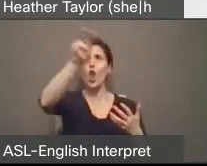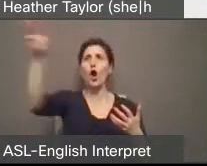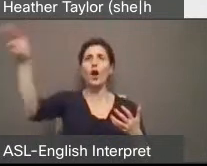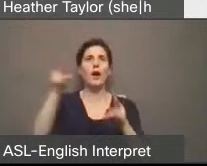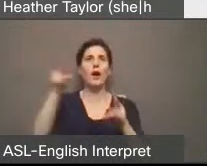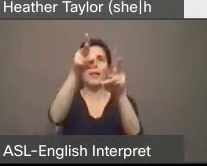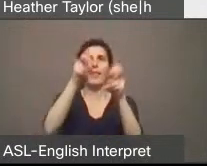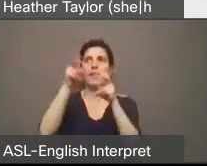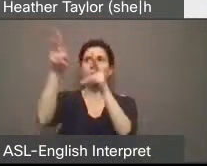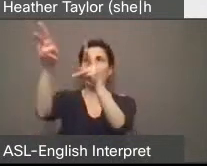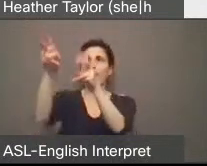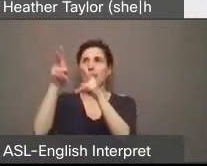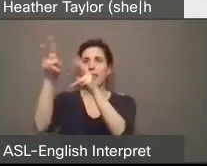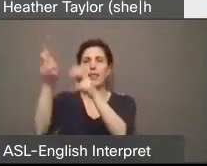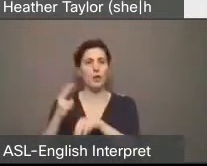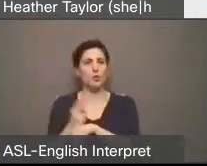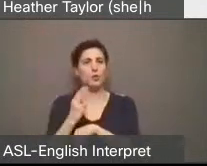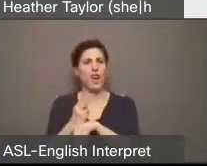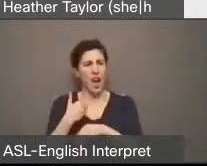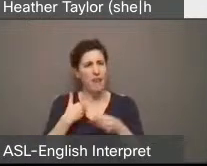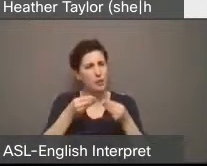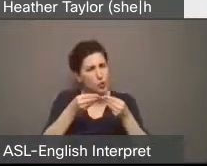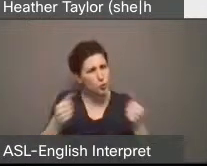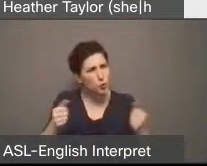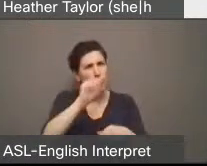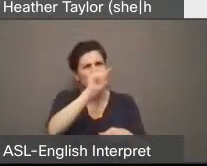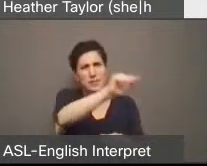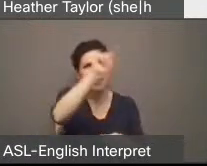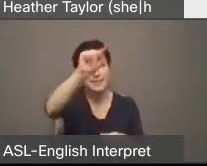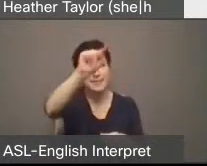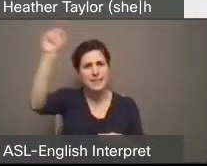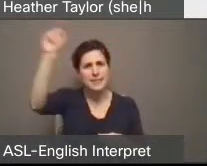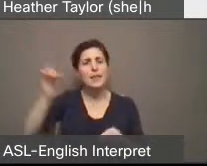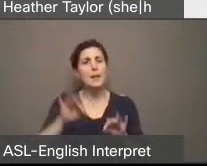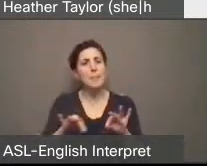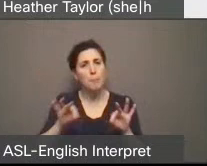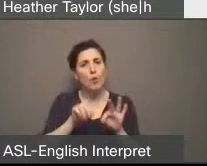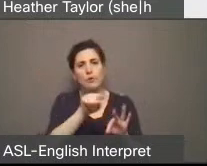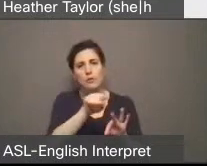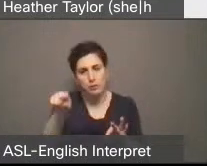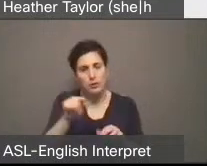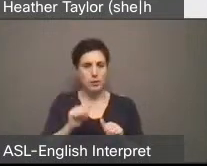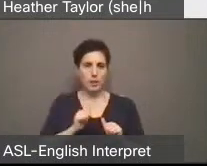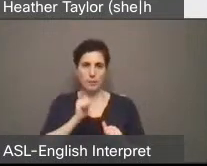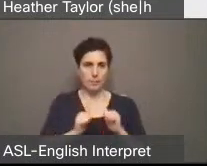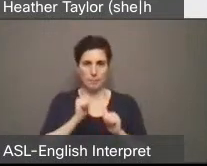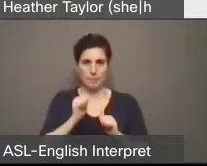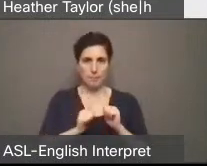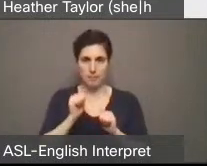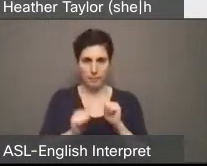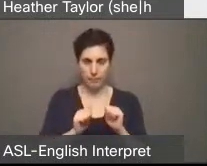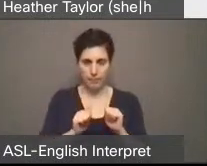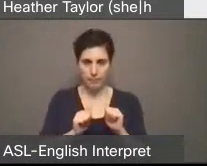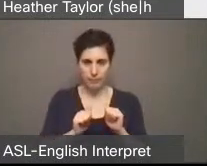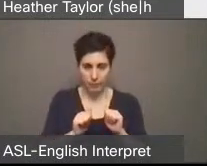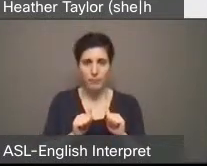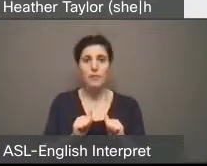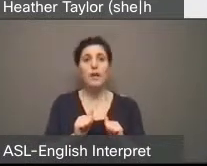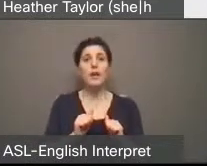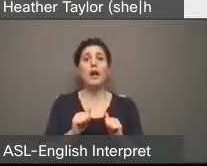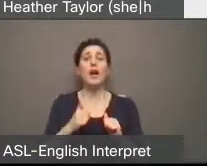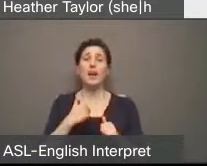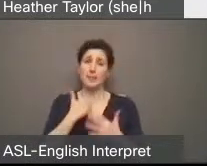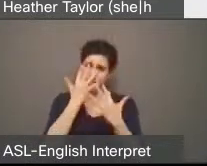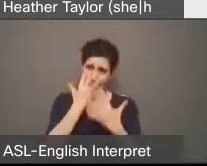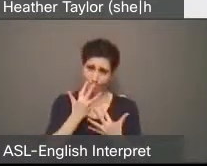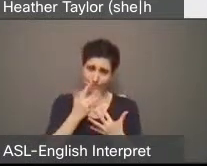people housed? Solutions exist, council just needs to decide to pursue them. The unfortunate truth is I don't think this council will do the right